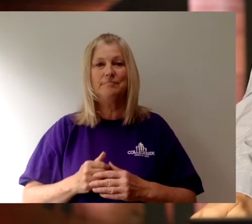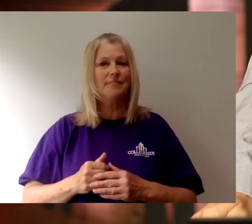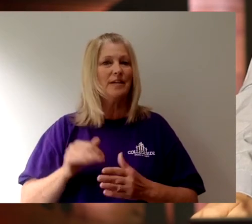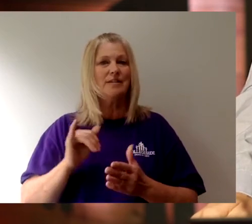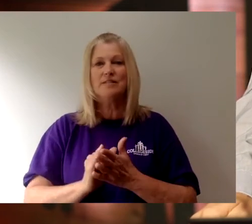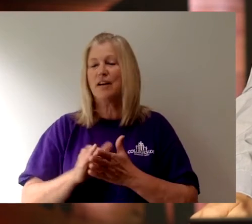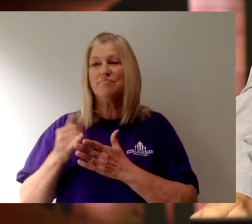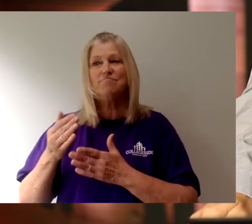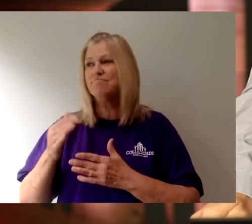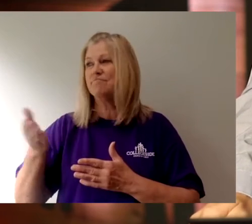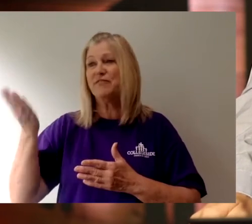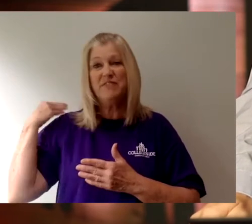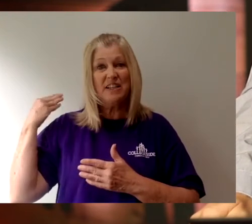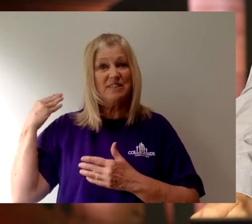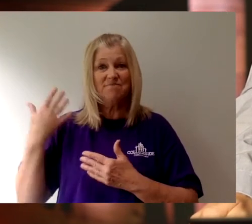Not you have been.